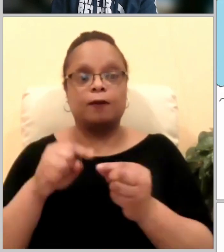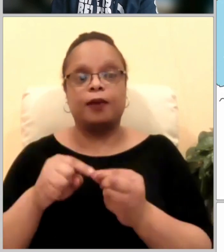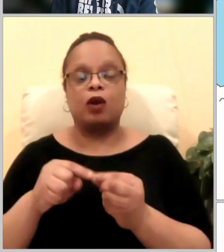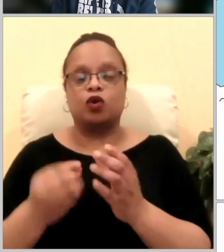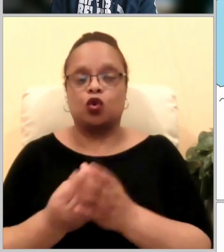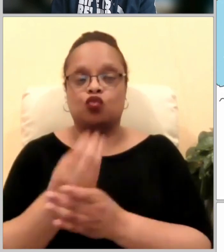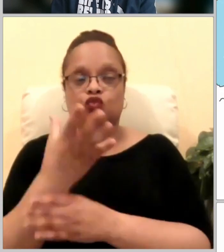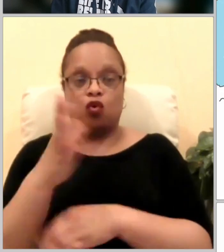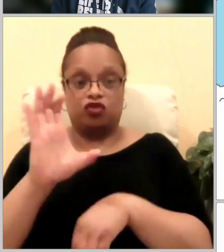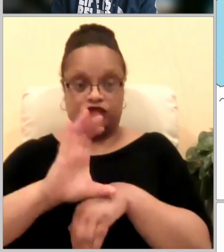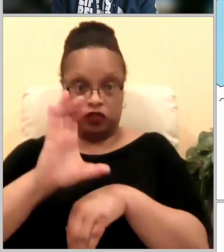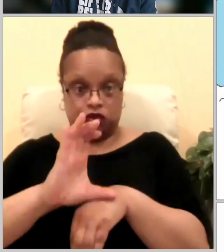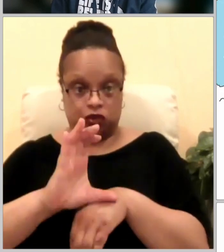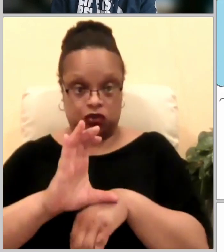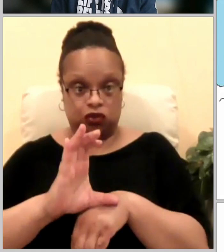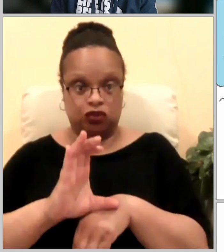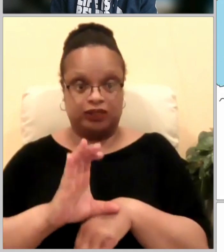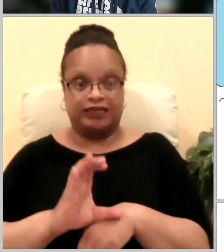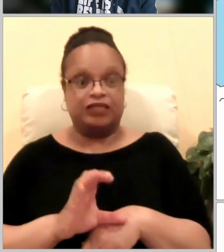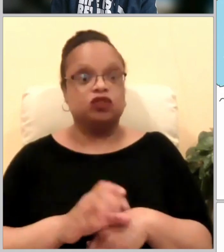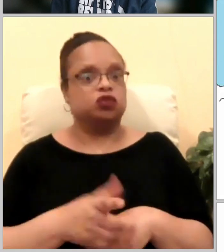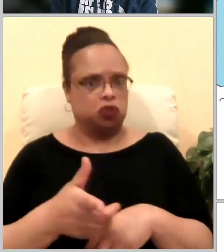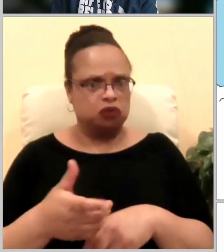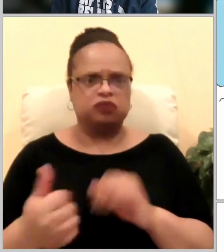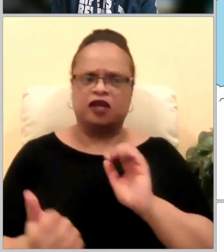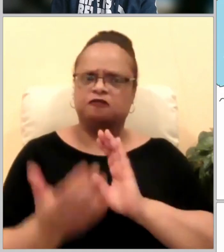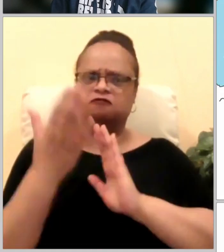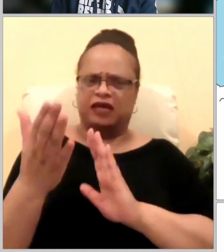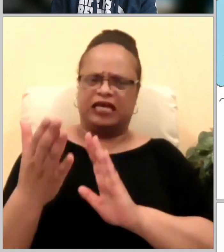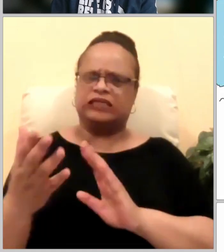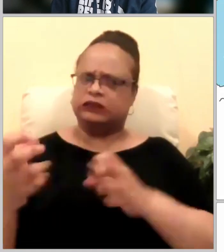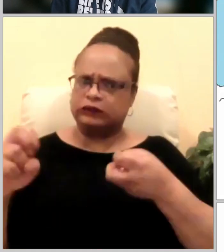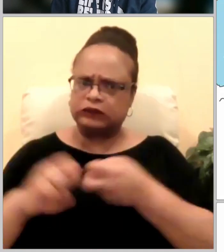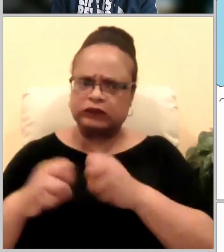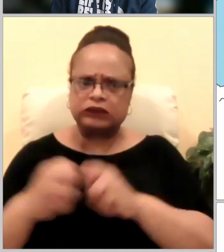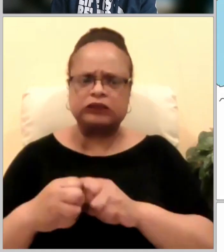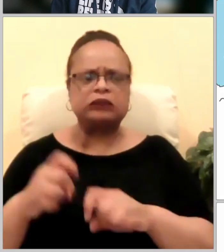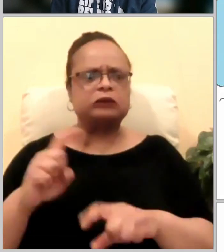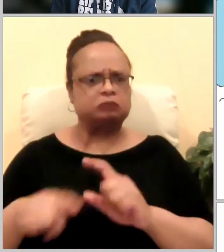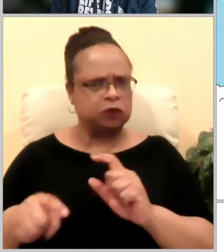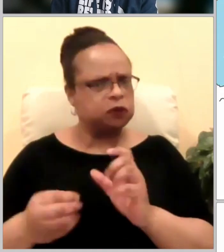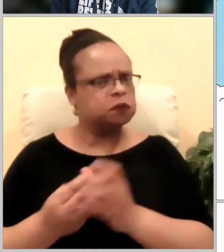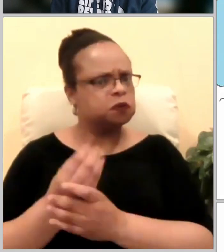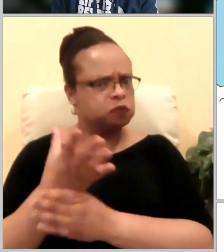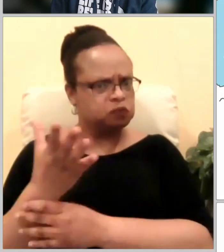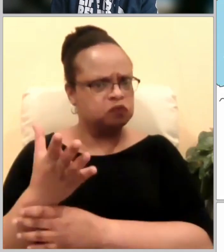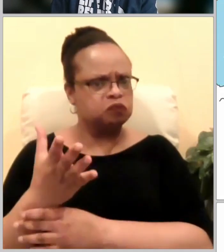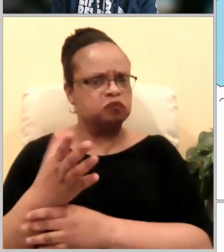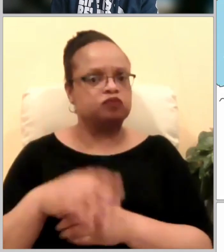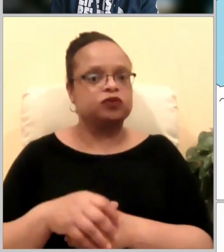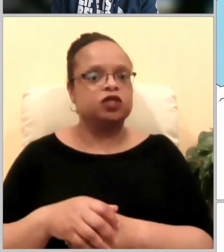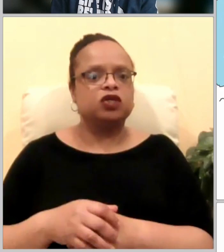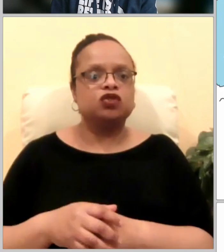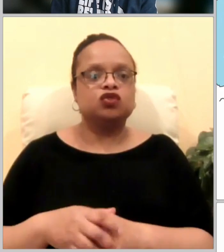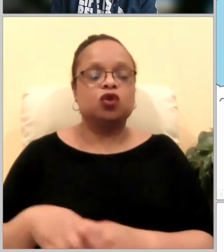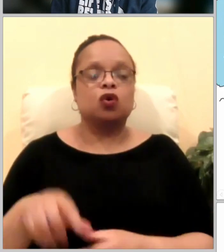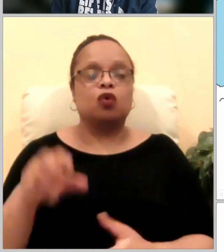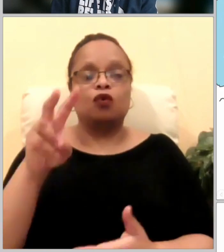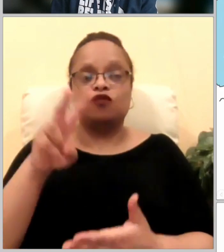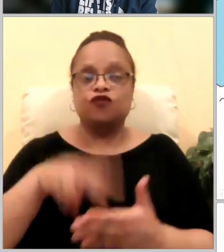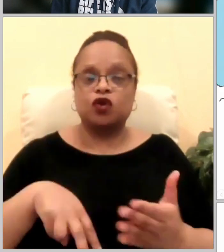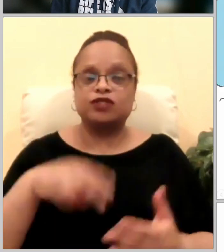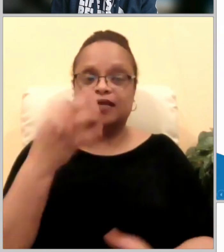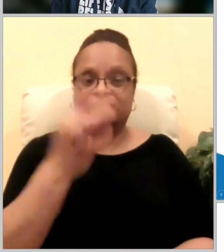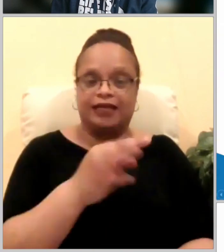persecution that was going on and we'll be looking specifically at verses 19 through 30 um so please